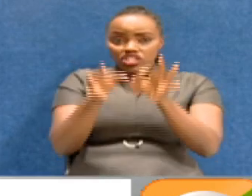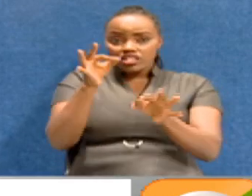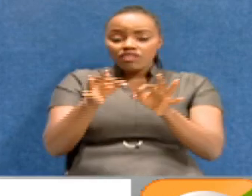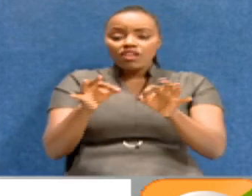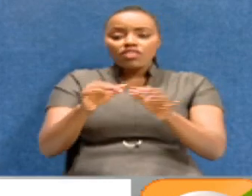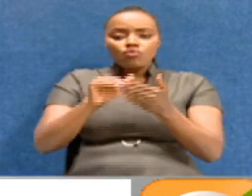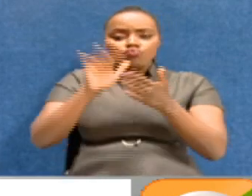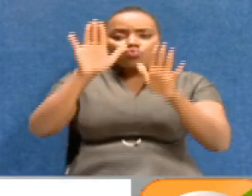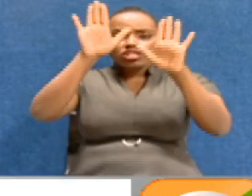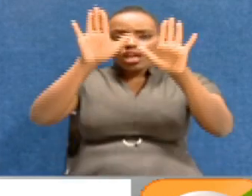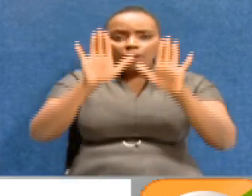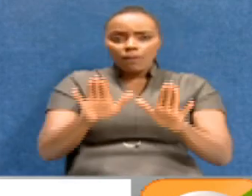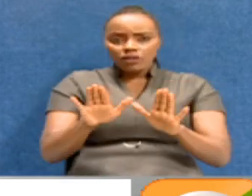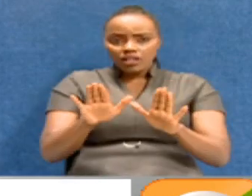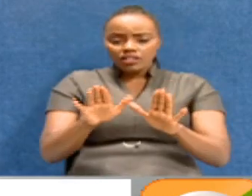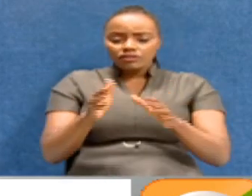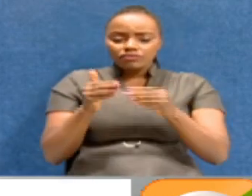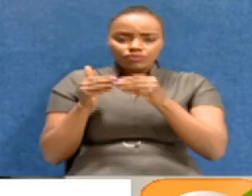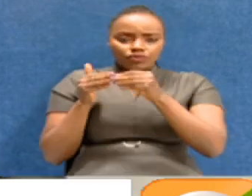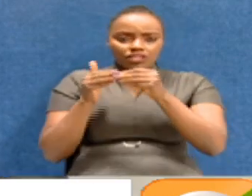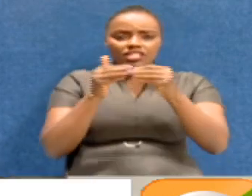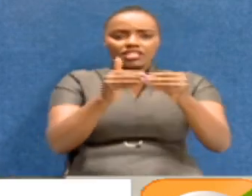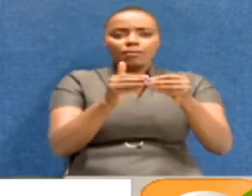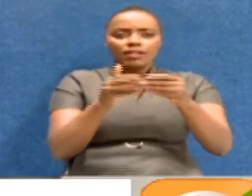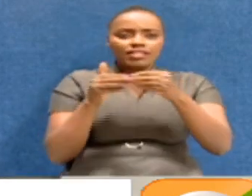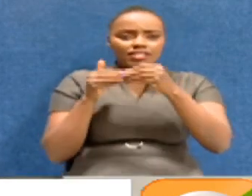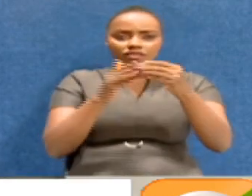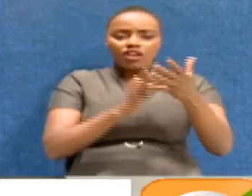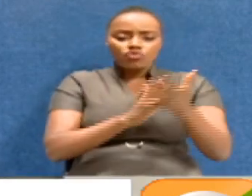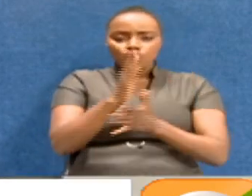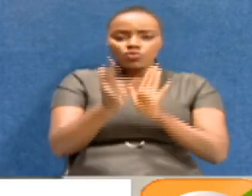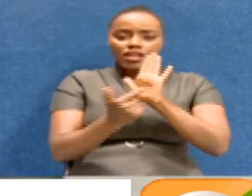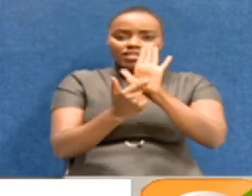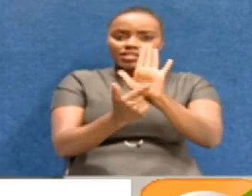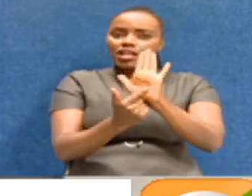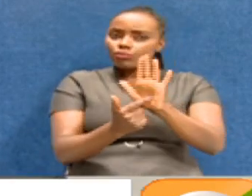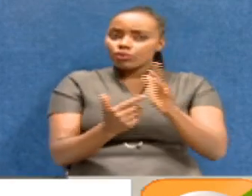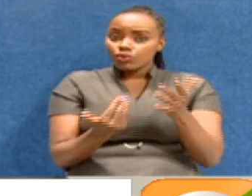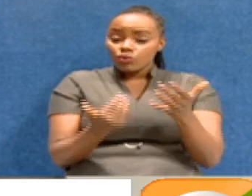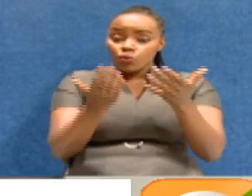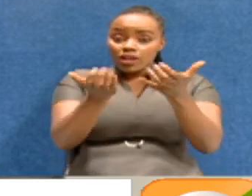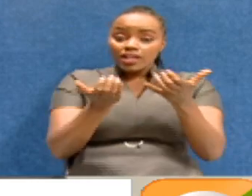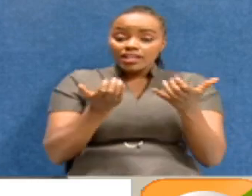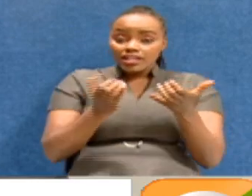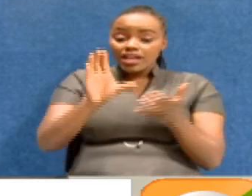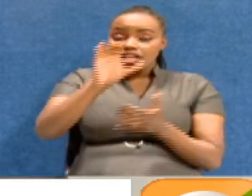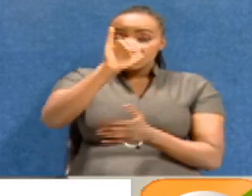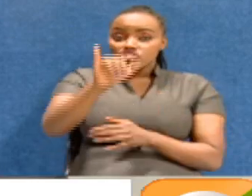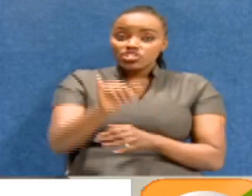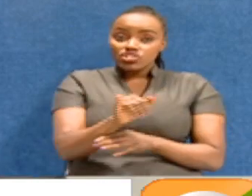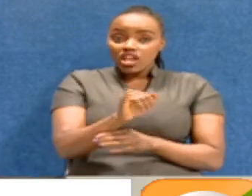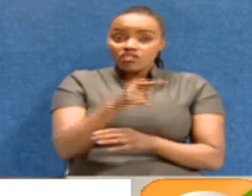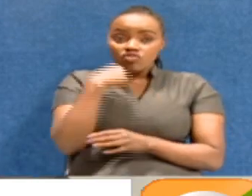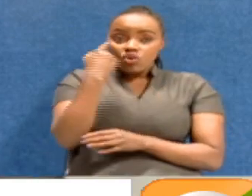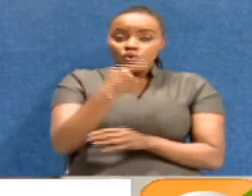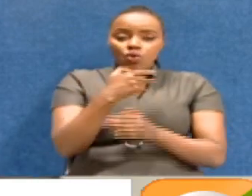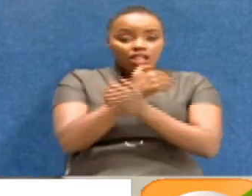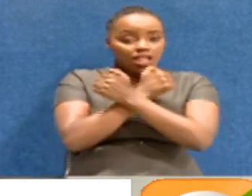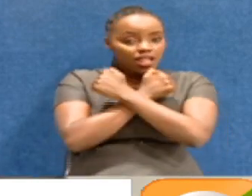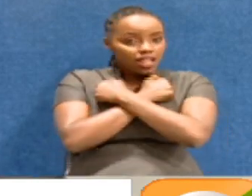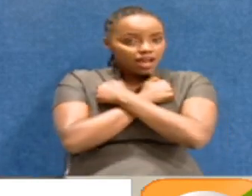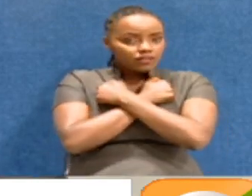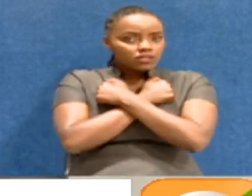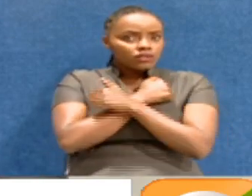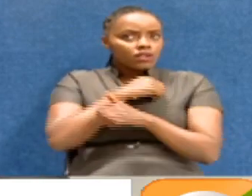critical form of leadership is leadership by example. Yeah. We need a chief justice who loves